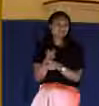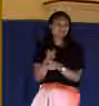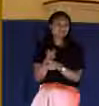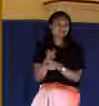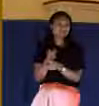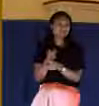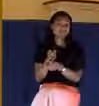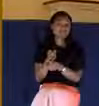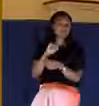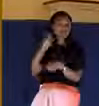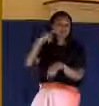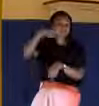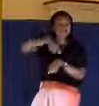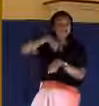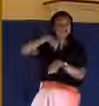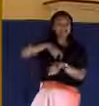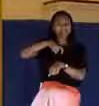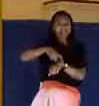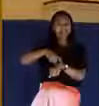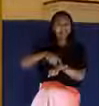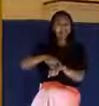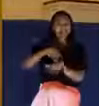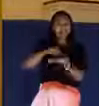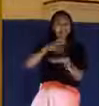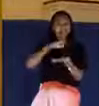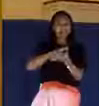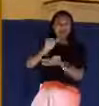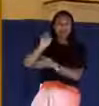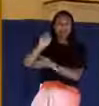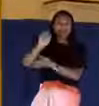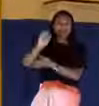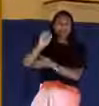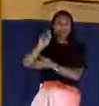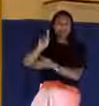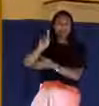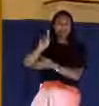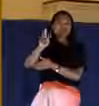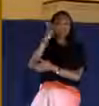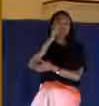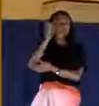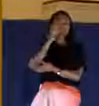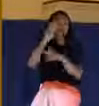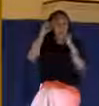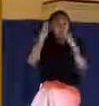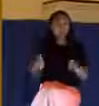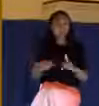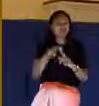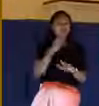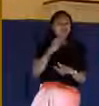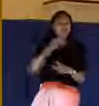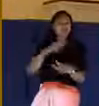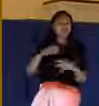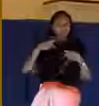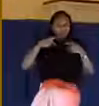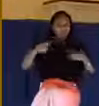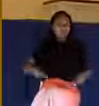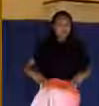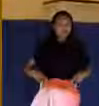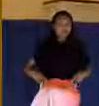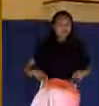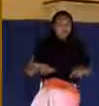And this is the first time in the gospel of Mark that we hear this confession from the lips of a human being.